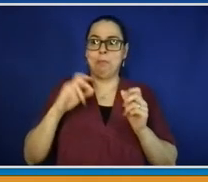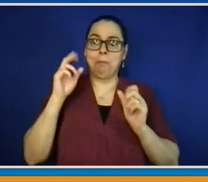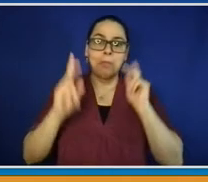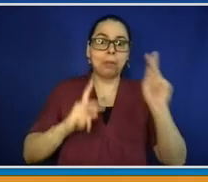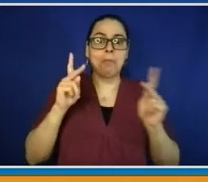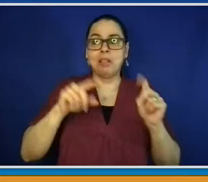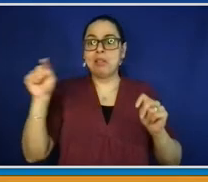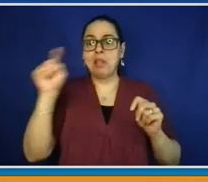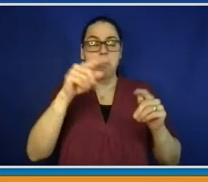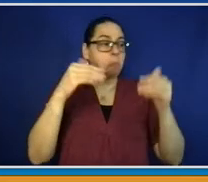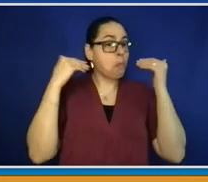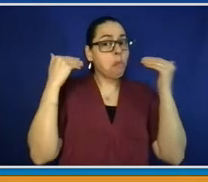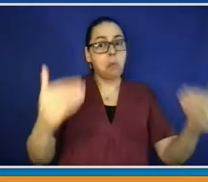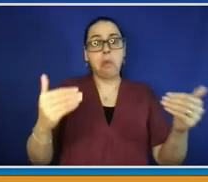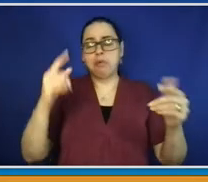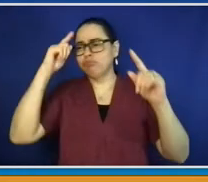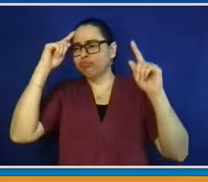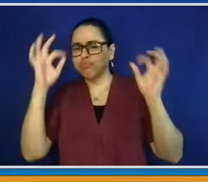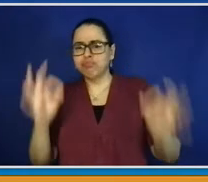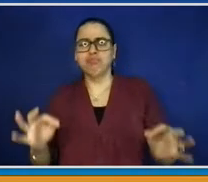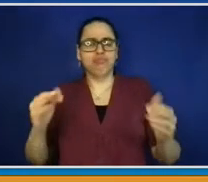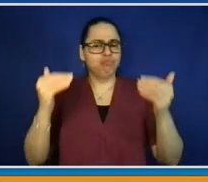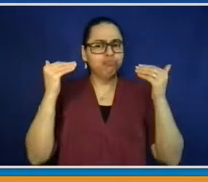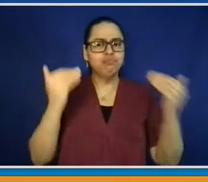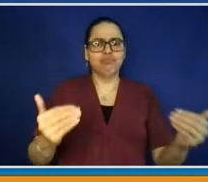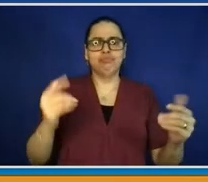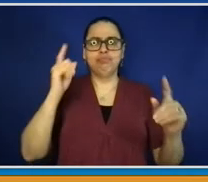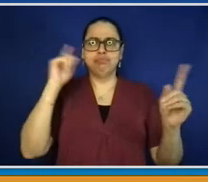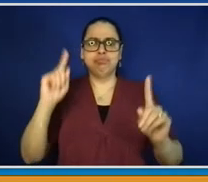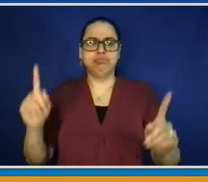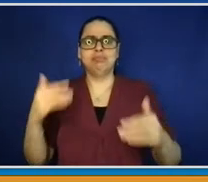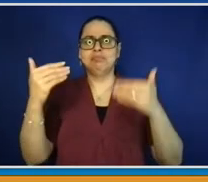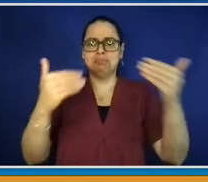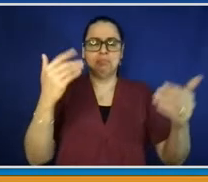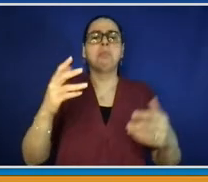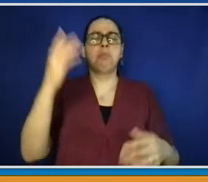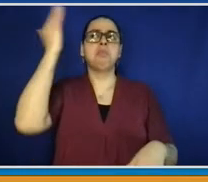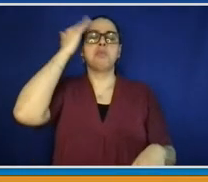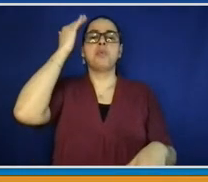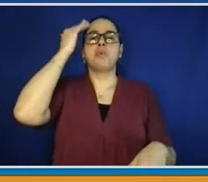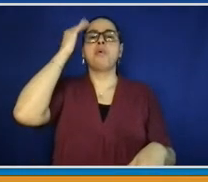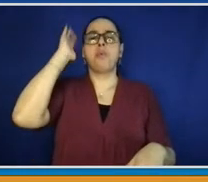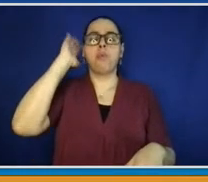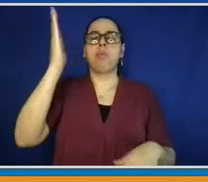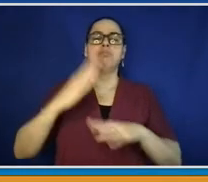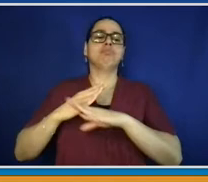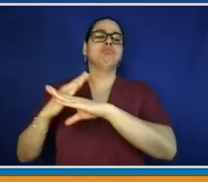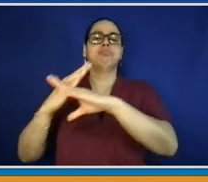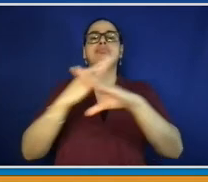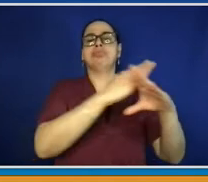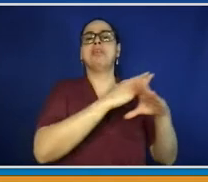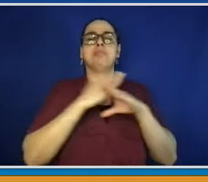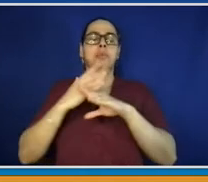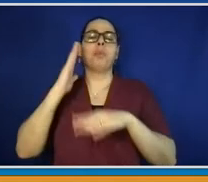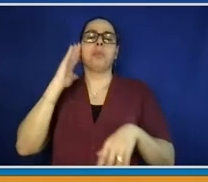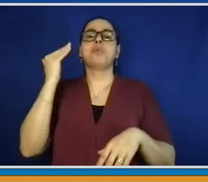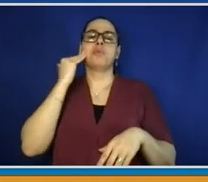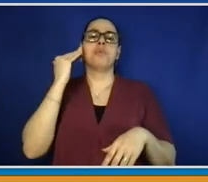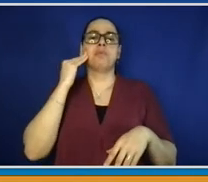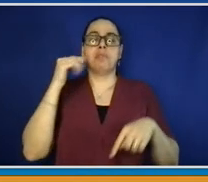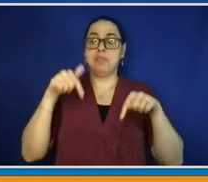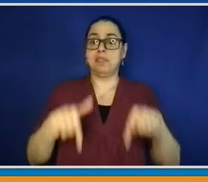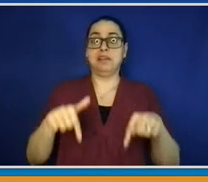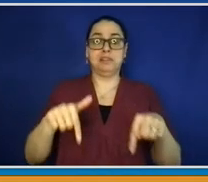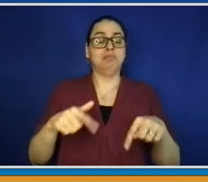to the greater extent, would protect them against this disease. And this disease, which has claimed 2,280 people in Westchester County